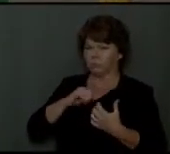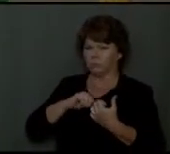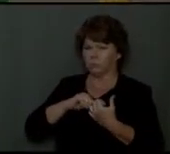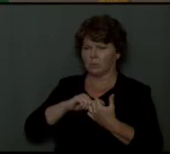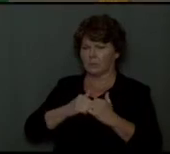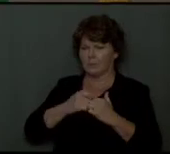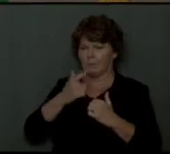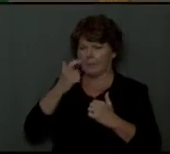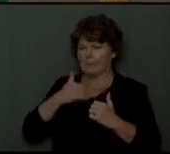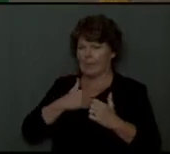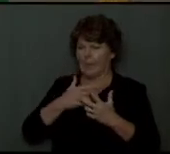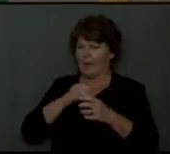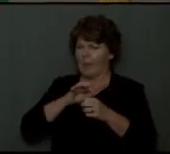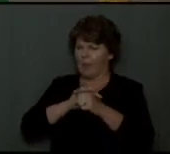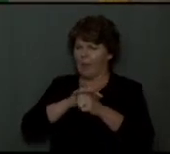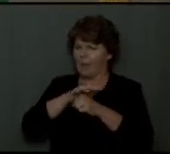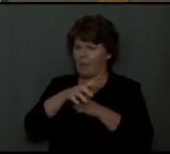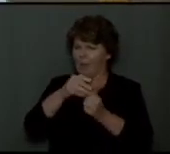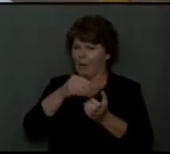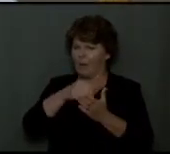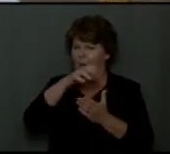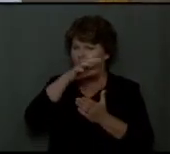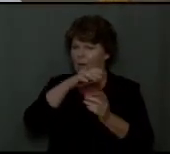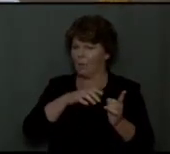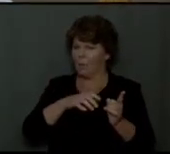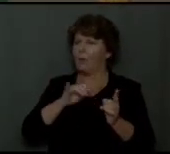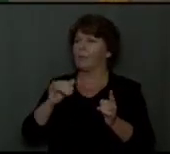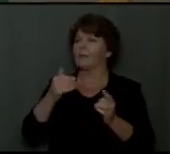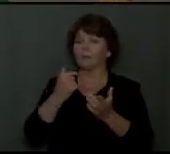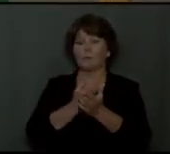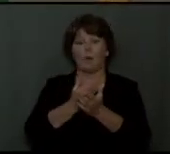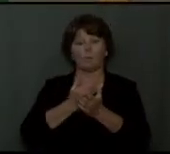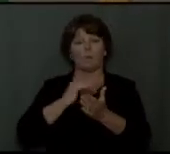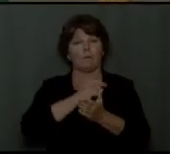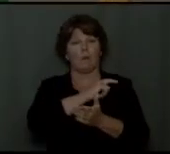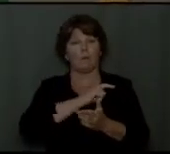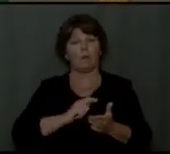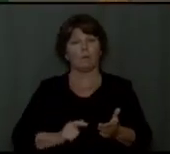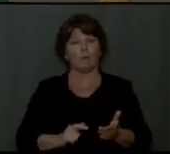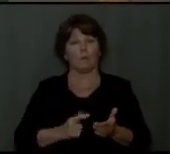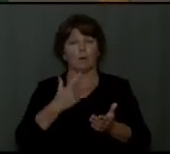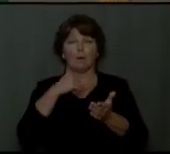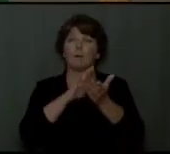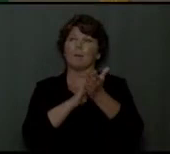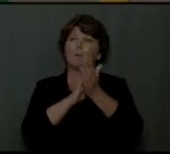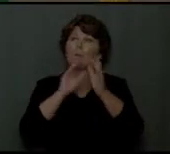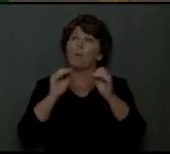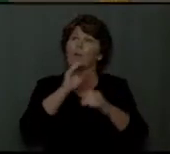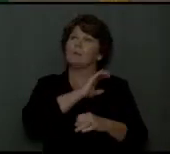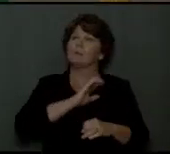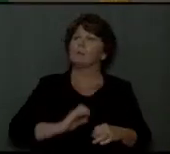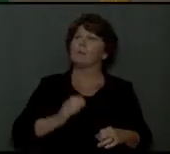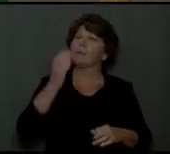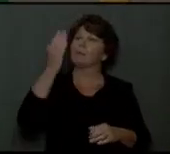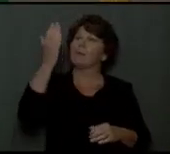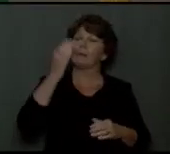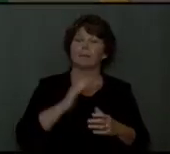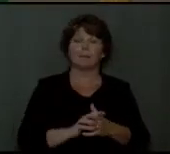great possessions. This is the gospel of the Lord. Praise to you, O Christ.